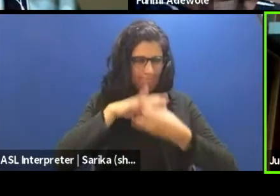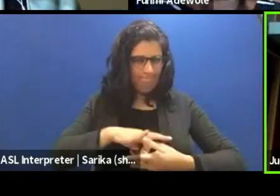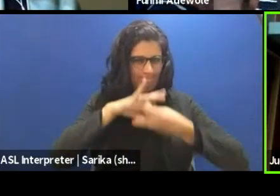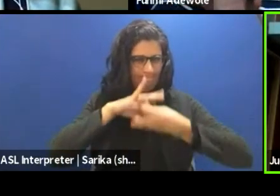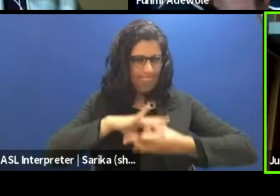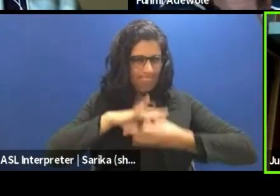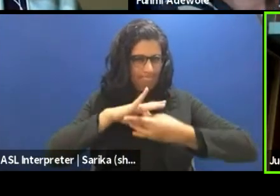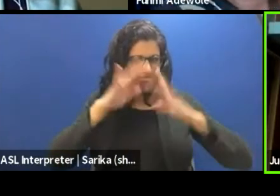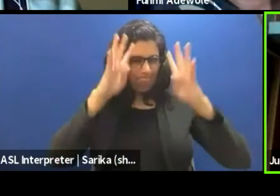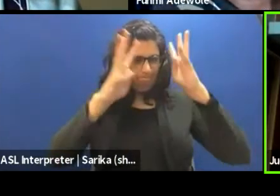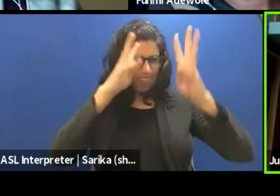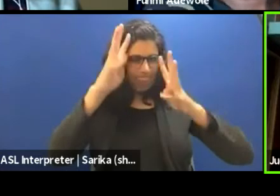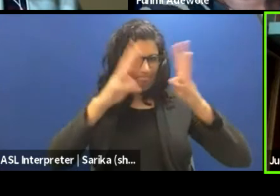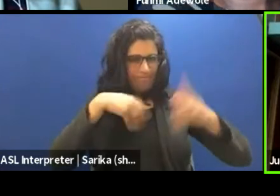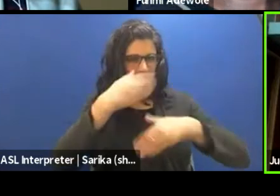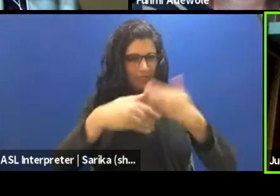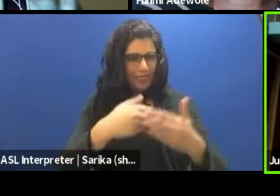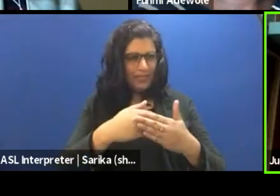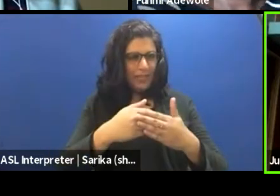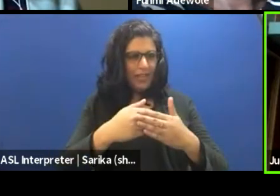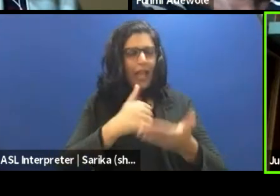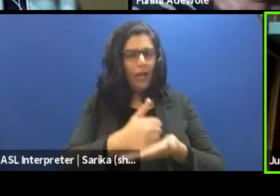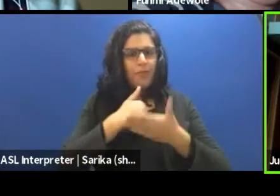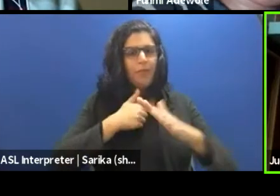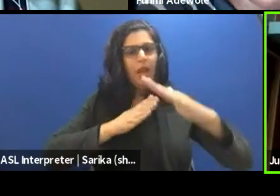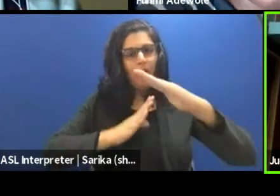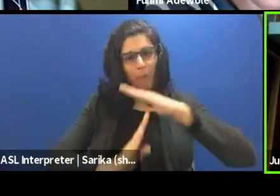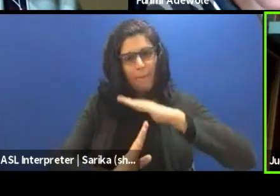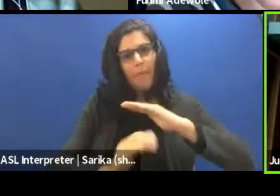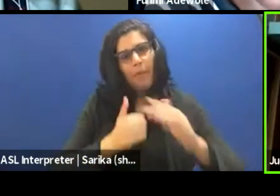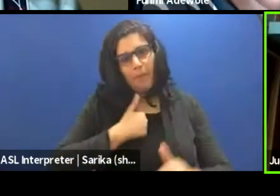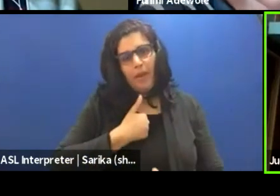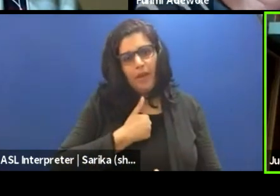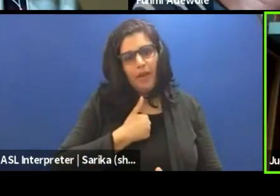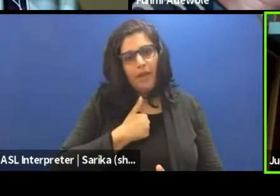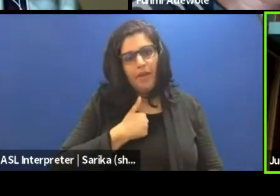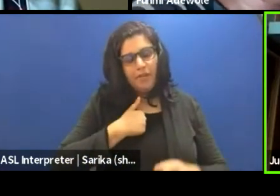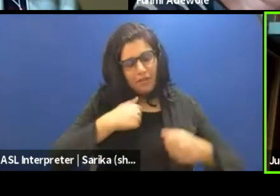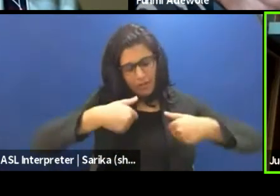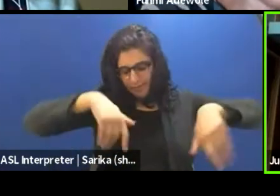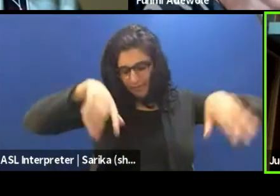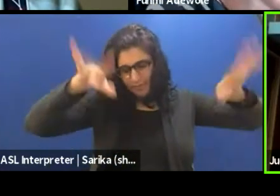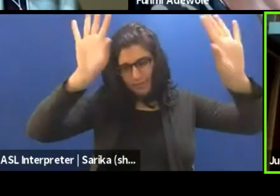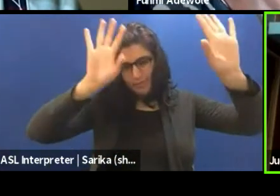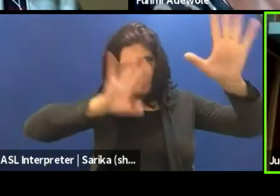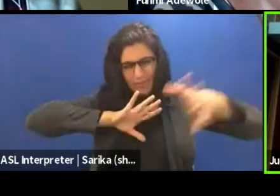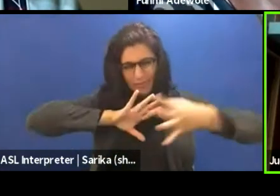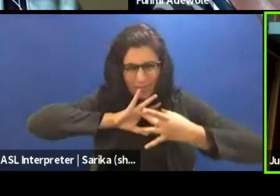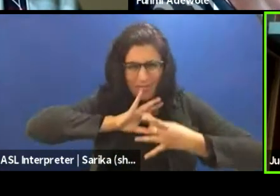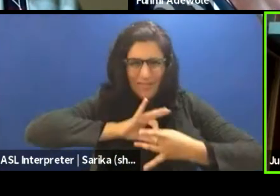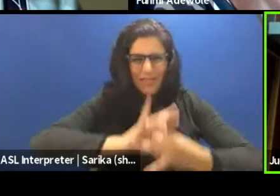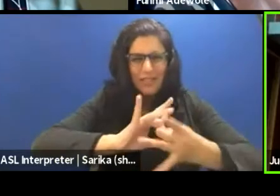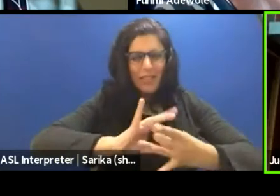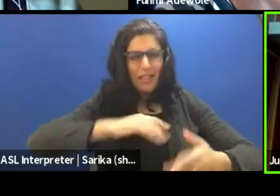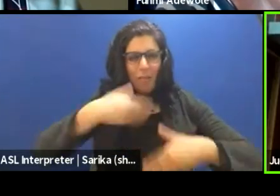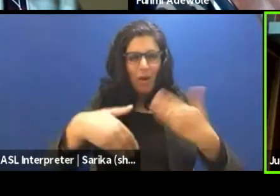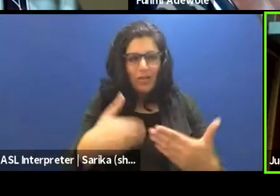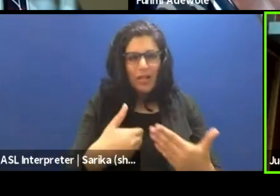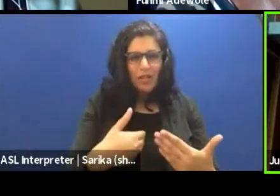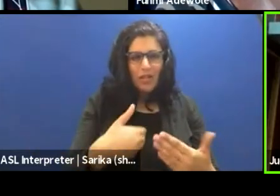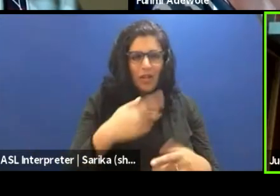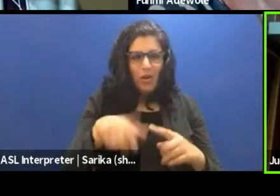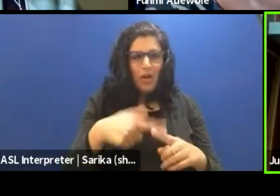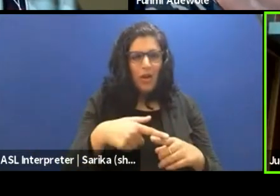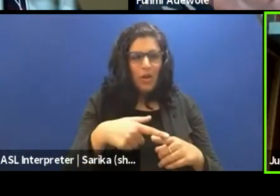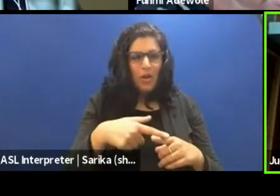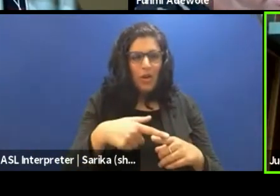helps me first and foremost humble myself to be able to surrender to that process that happens when we take